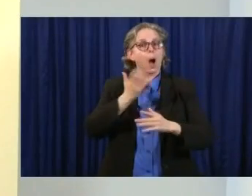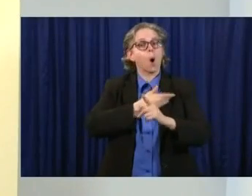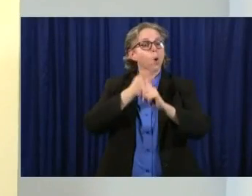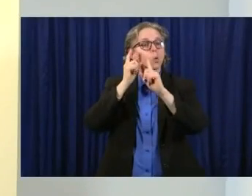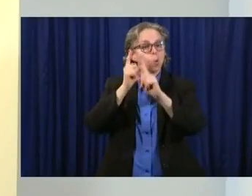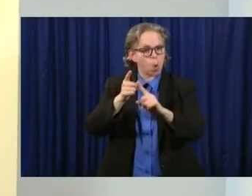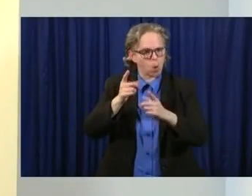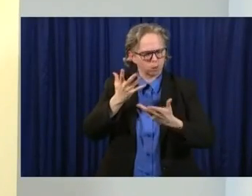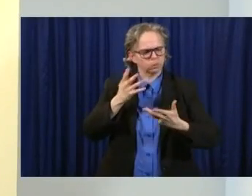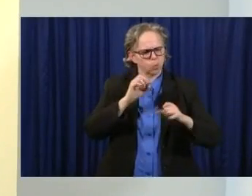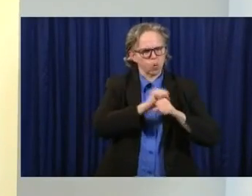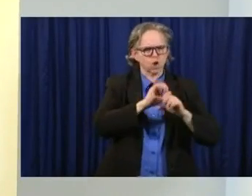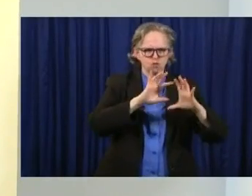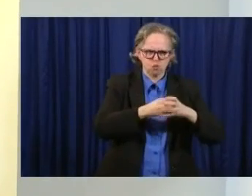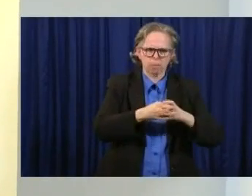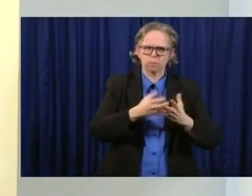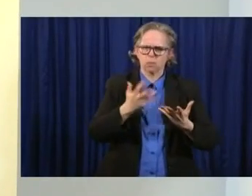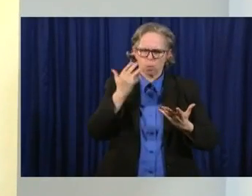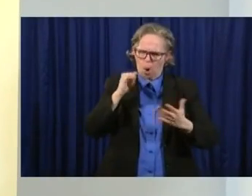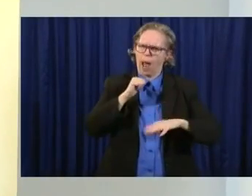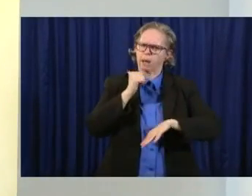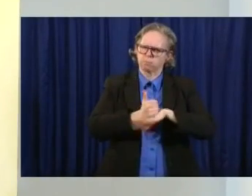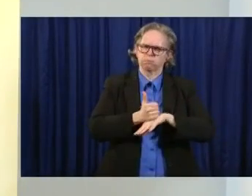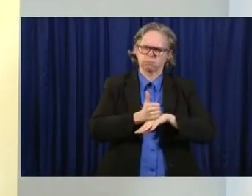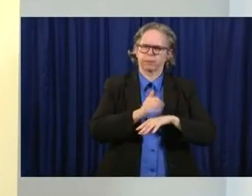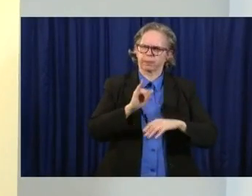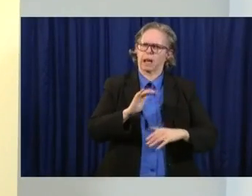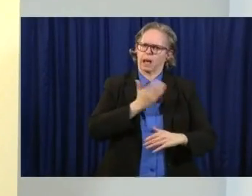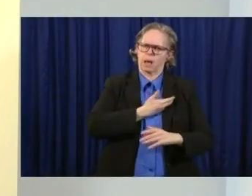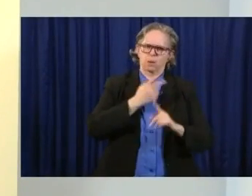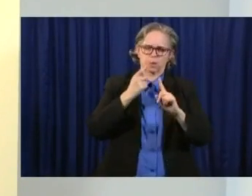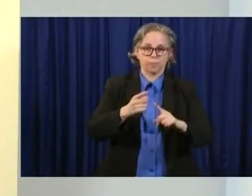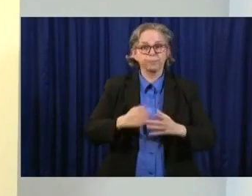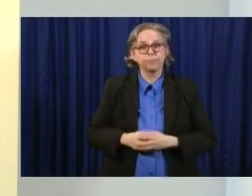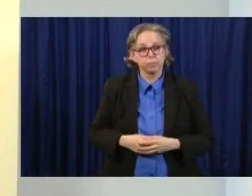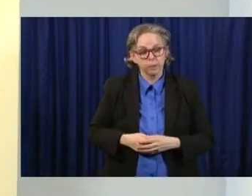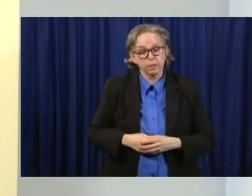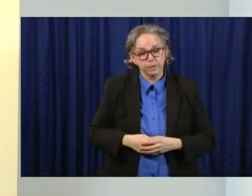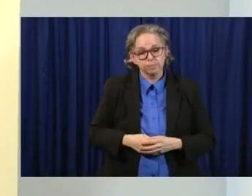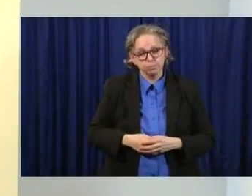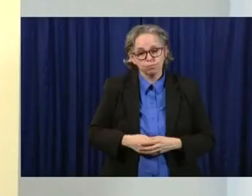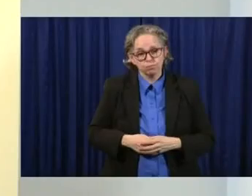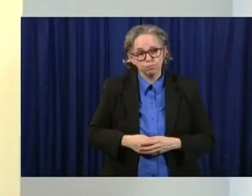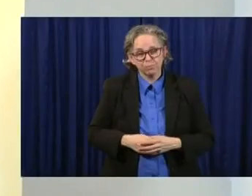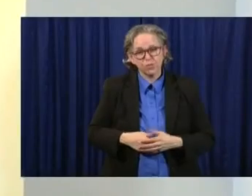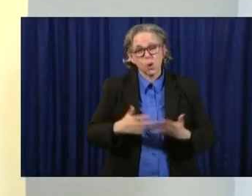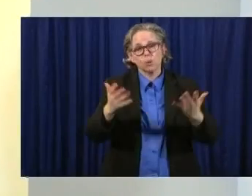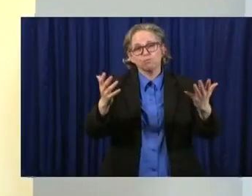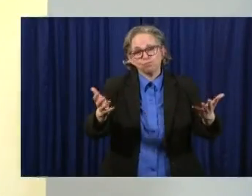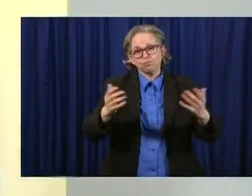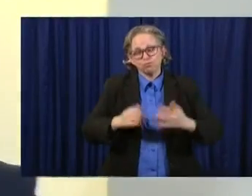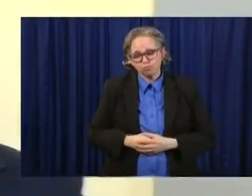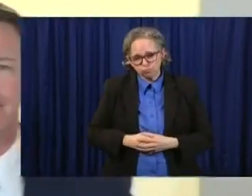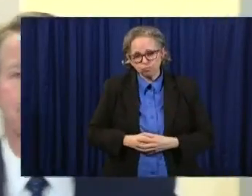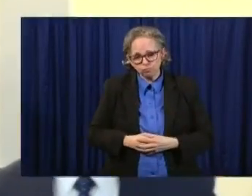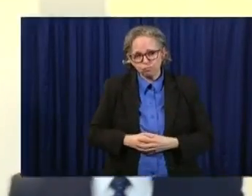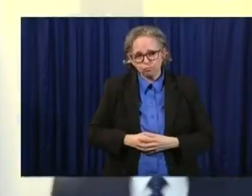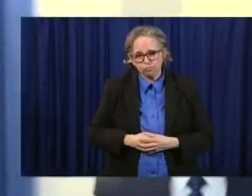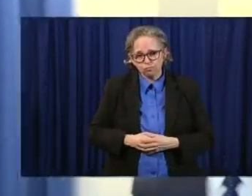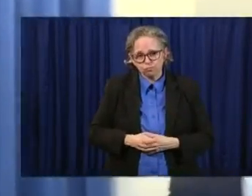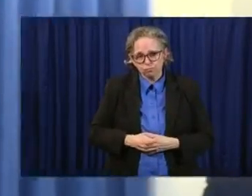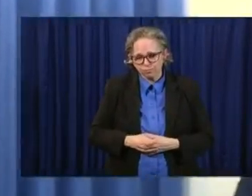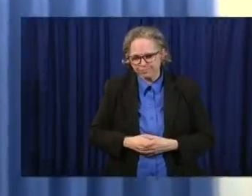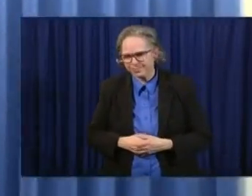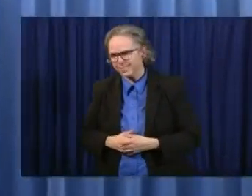of it was, was what the goal of the group was, uh, and why it was assembled as it is. Okay,